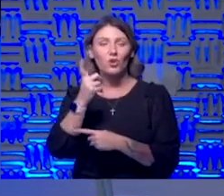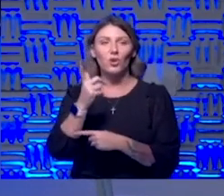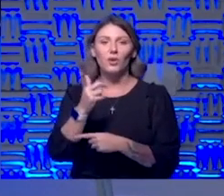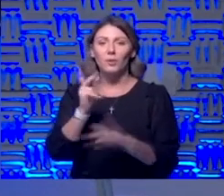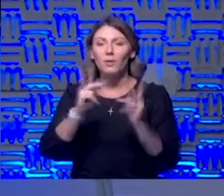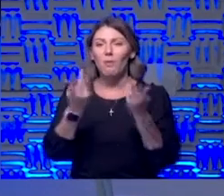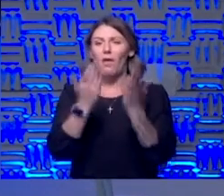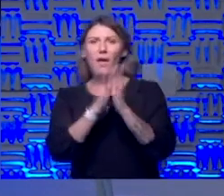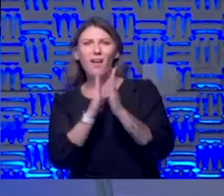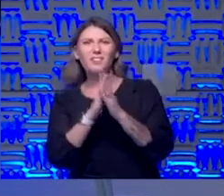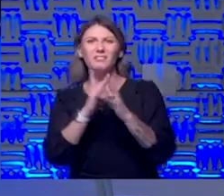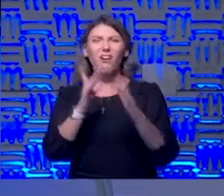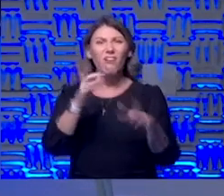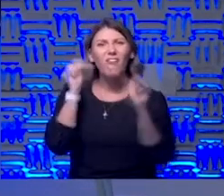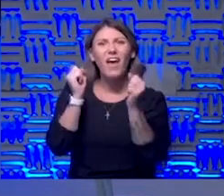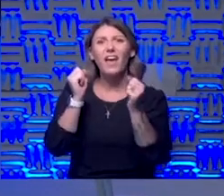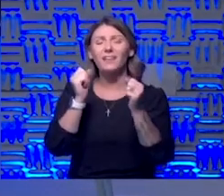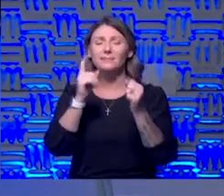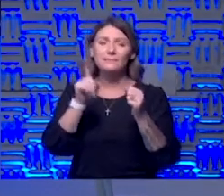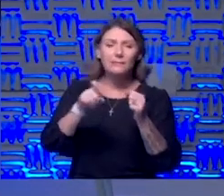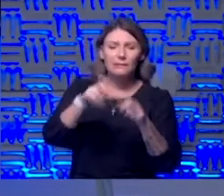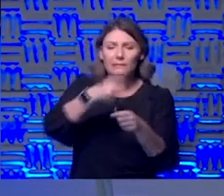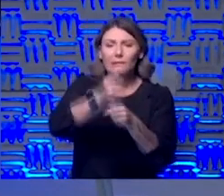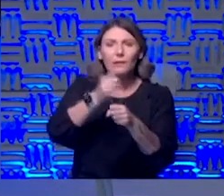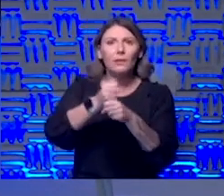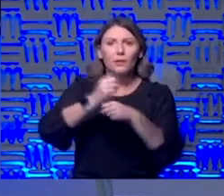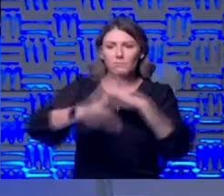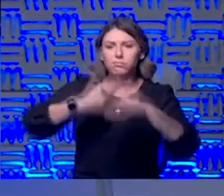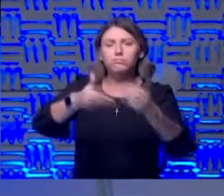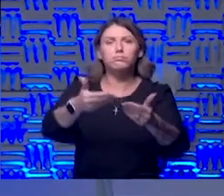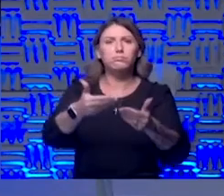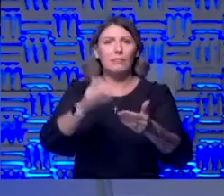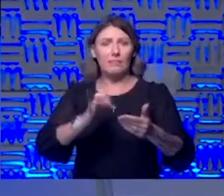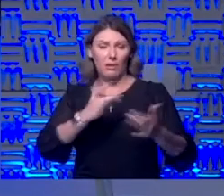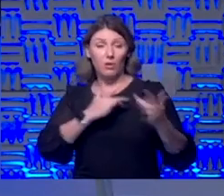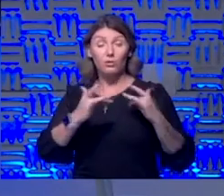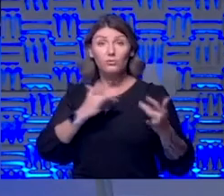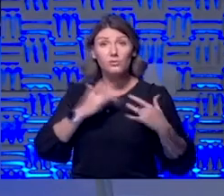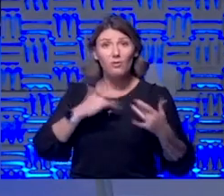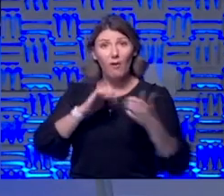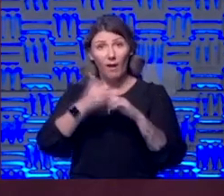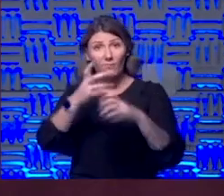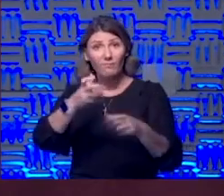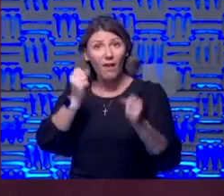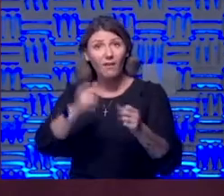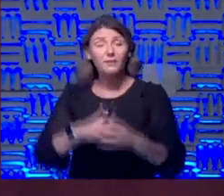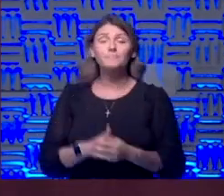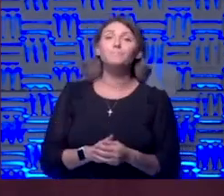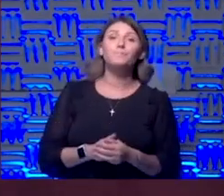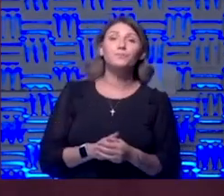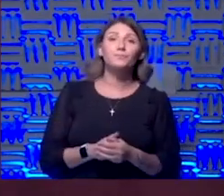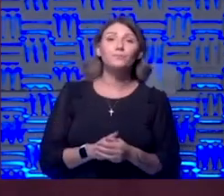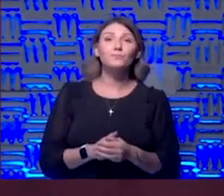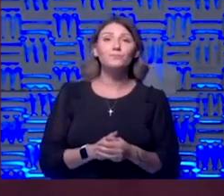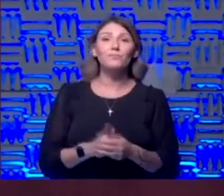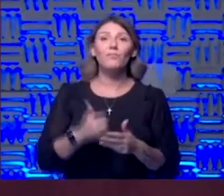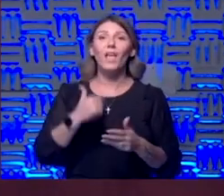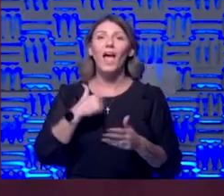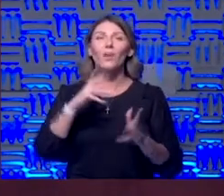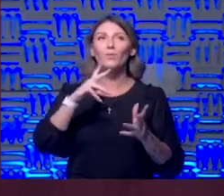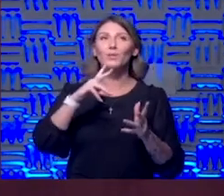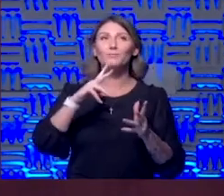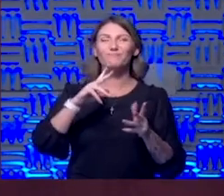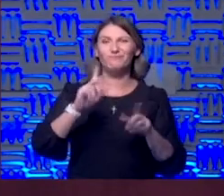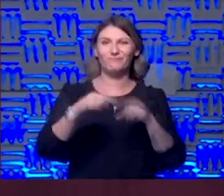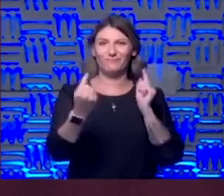of vaccines it takes years to develop and we're wanting something on the fast track is that a concern what are your thoughts on that well I would turn this upside